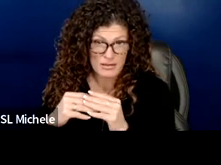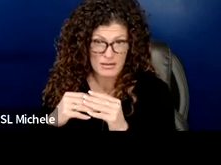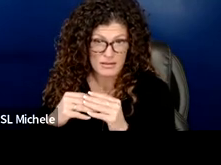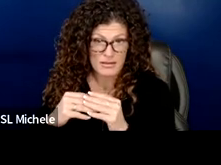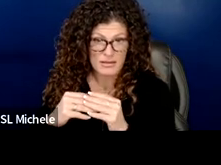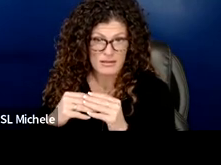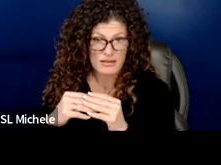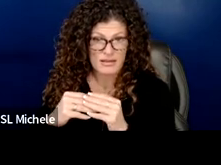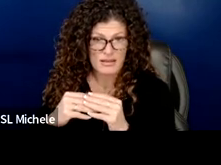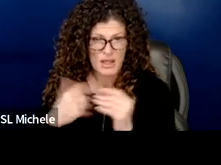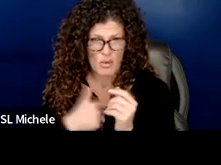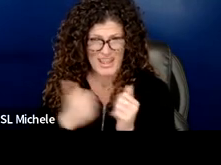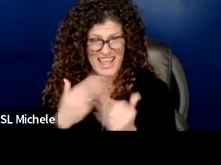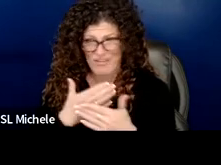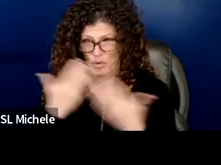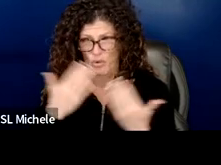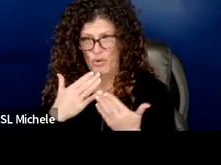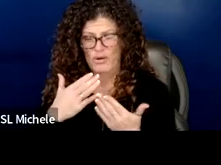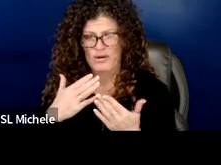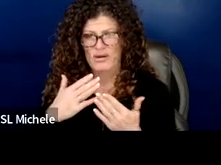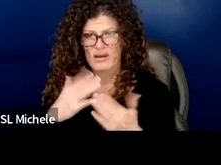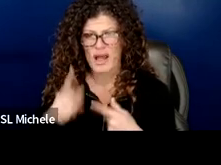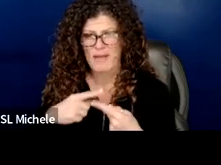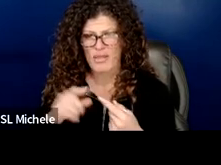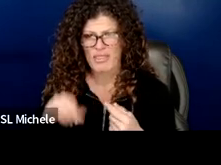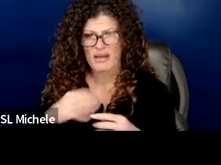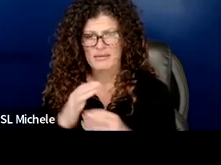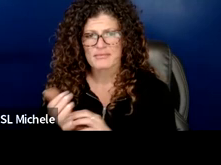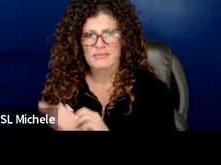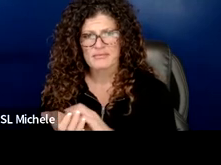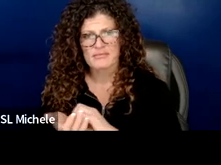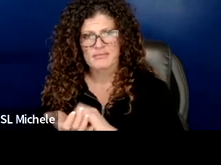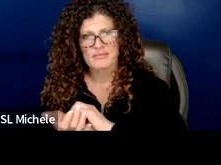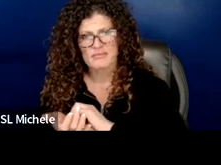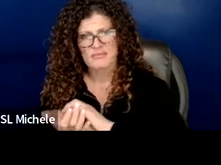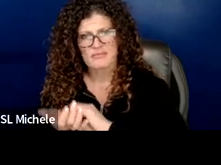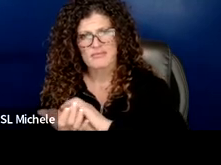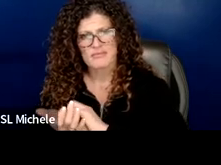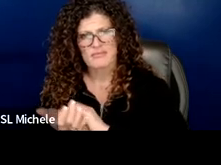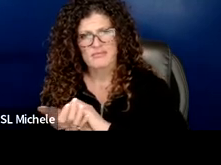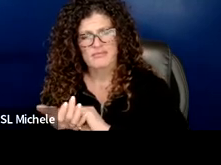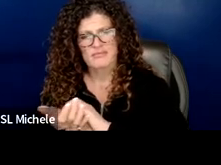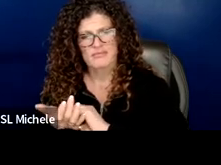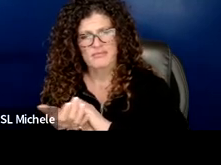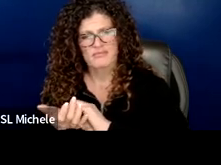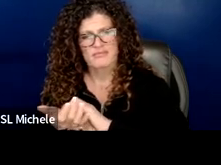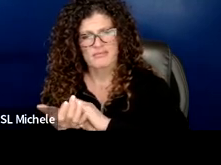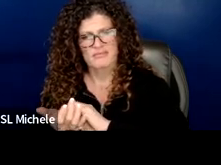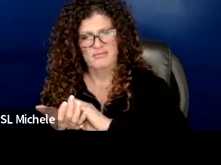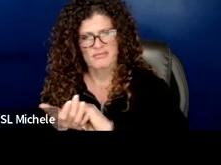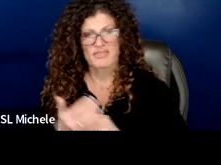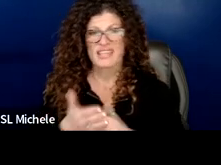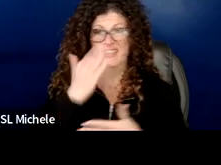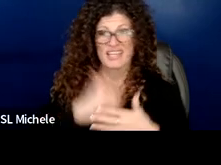experience around that so so i think the next two bullets hopefully will frame the actually the next three